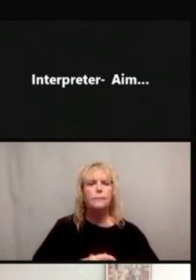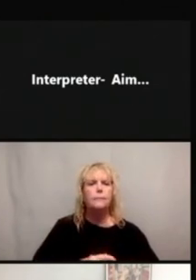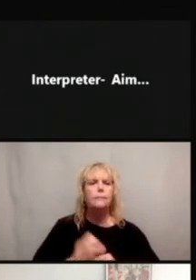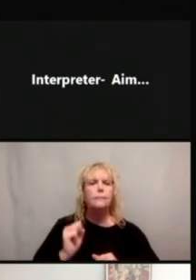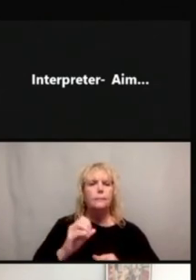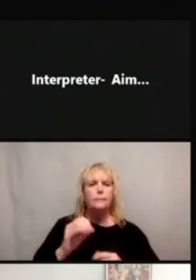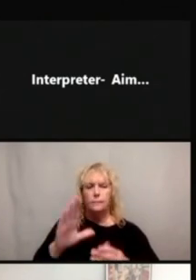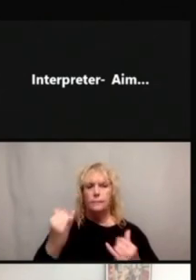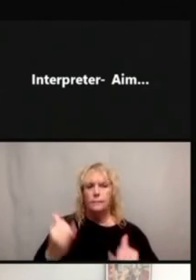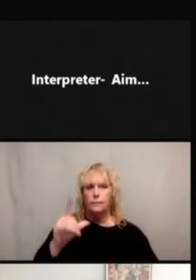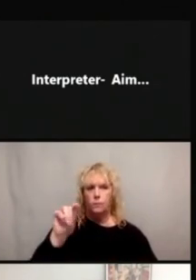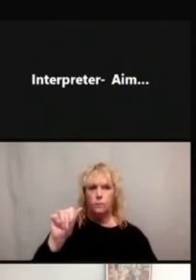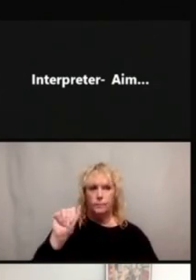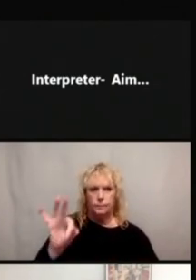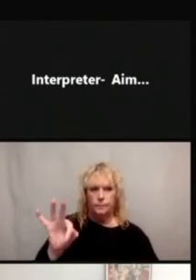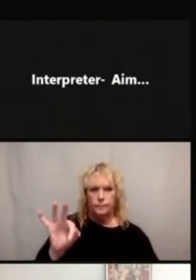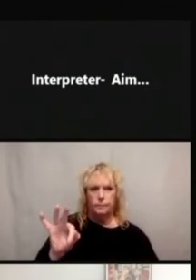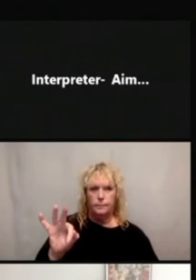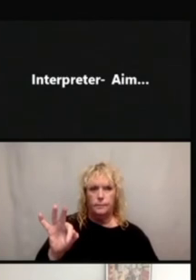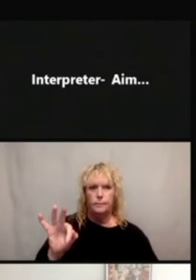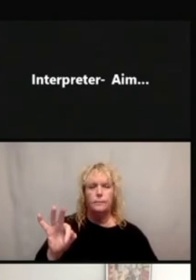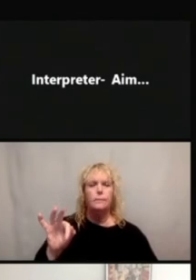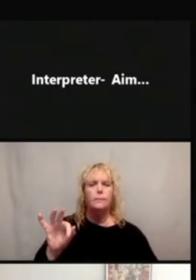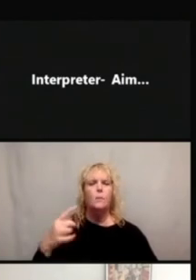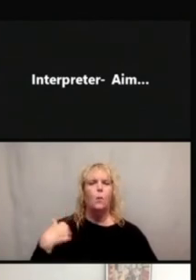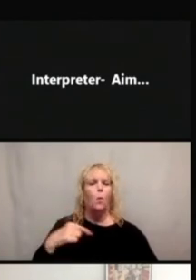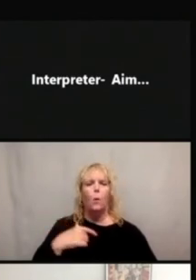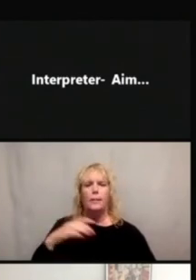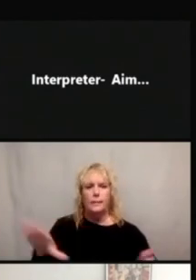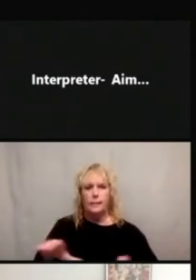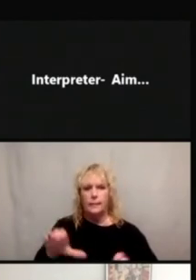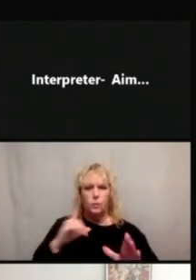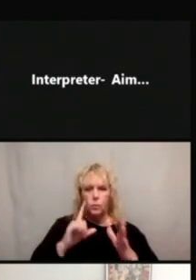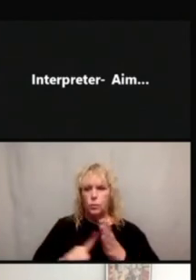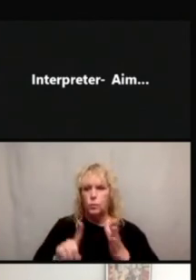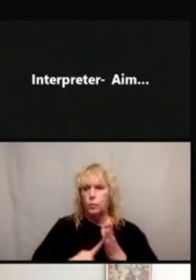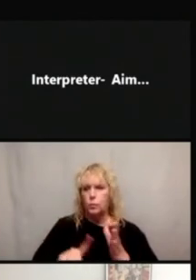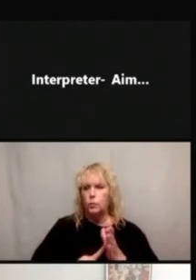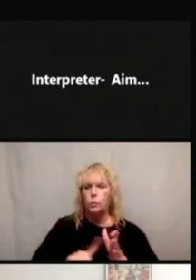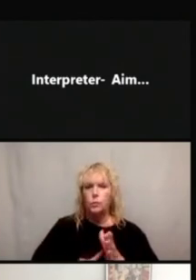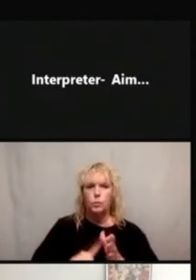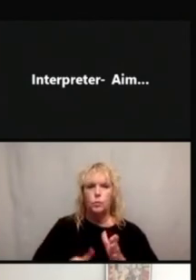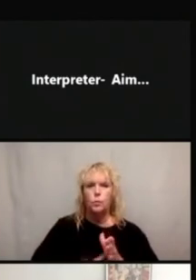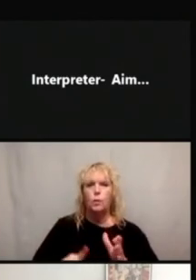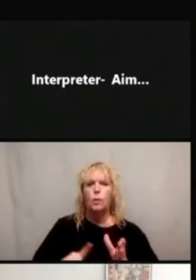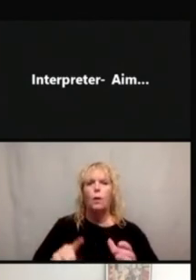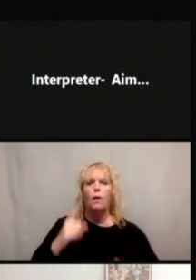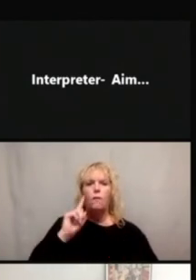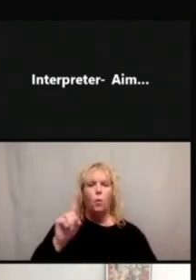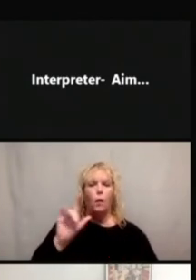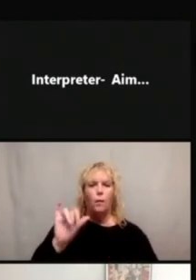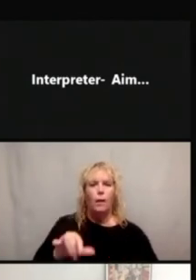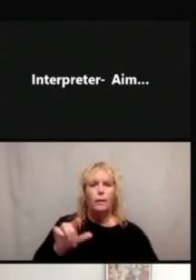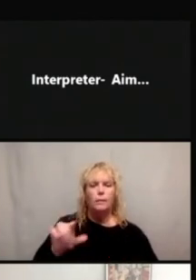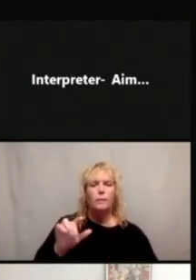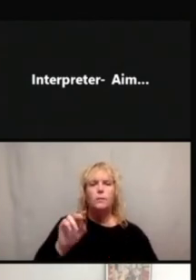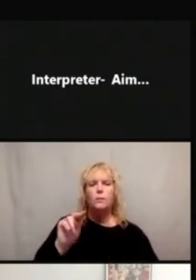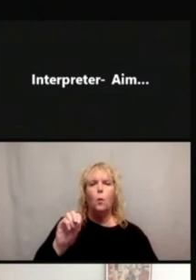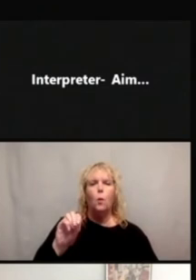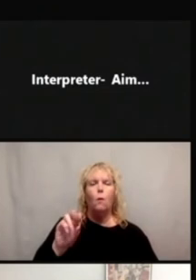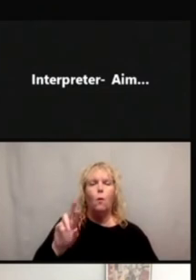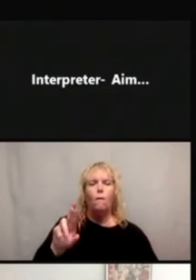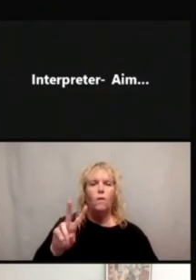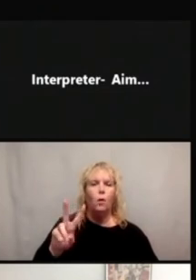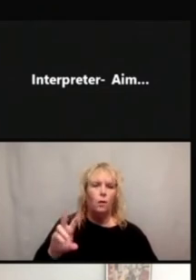2019 Communicate Health conducted research study for Novo Nordisk, a Danish pharmaceutical company. And